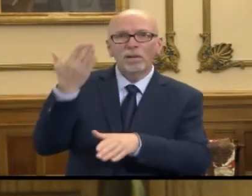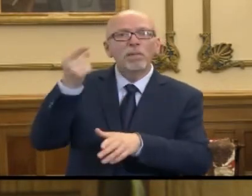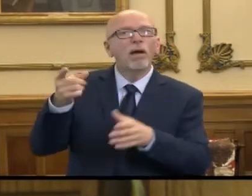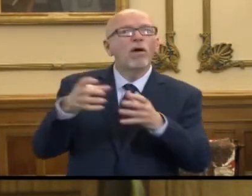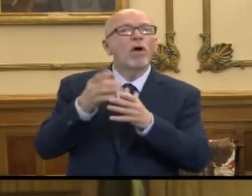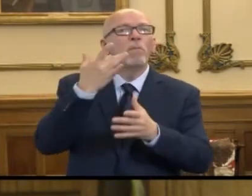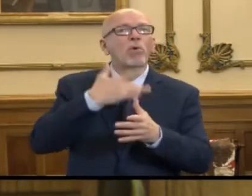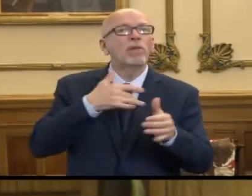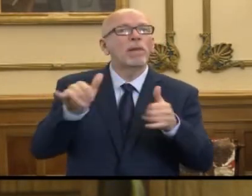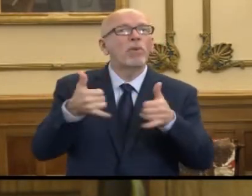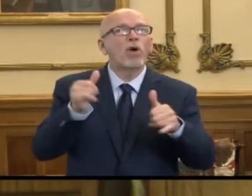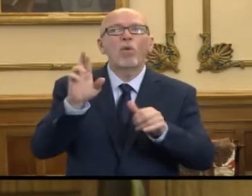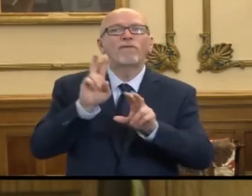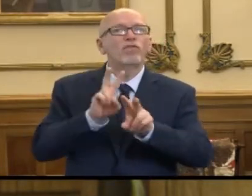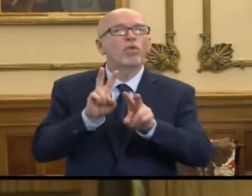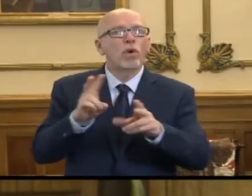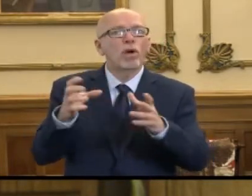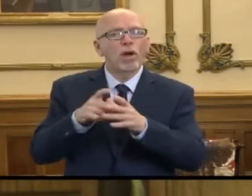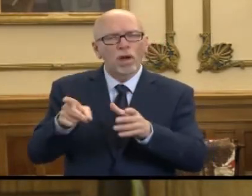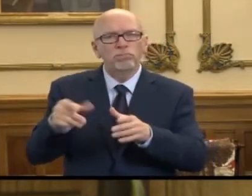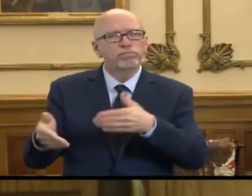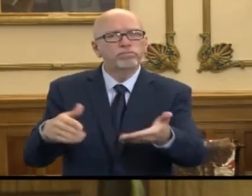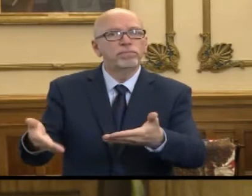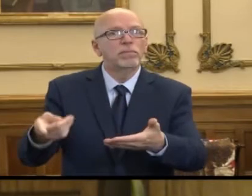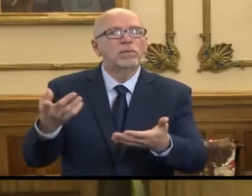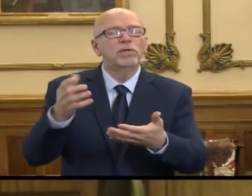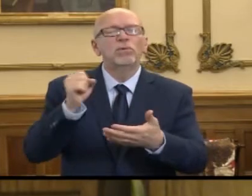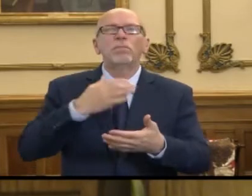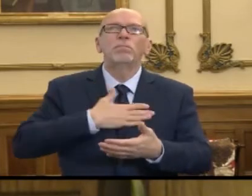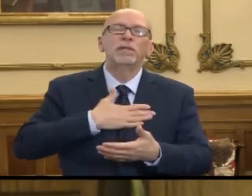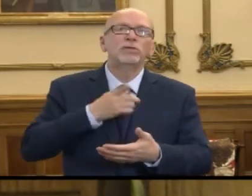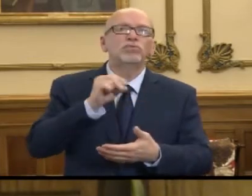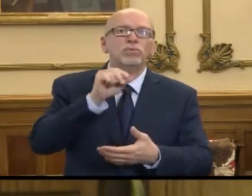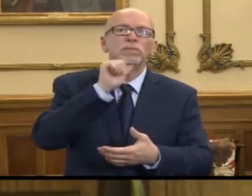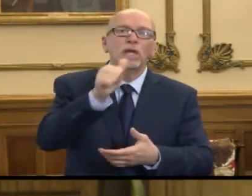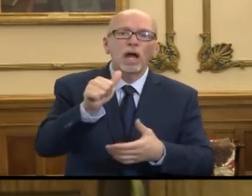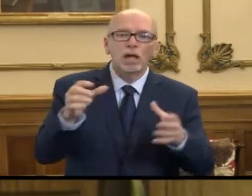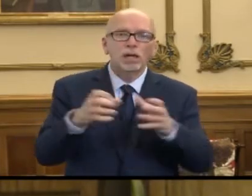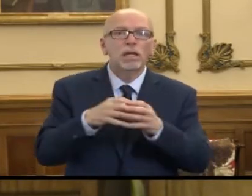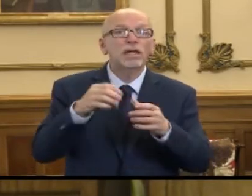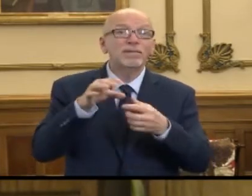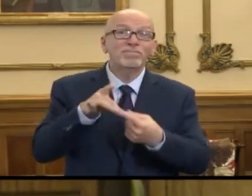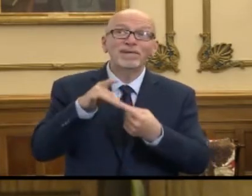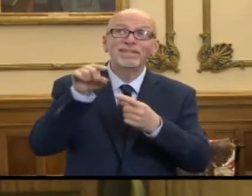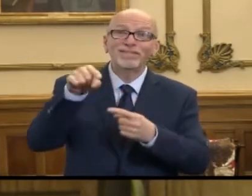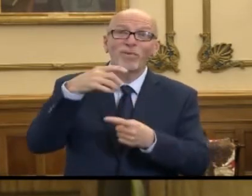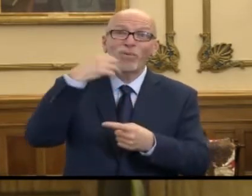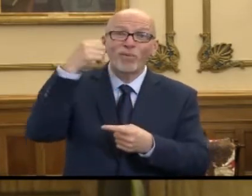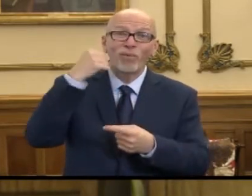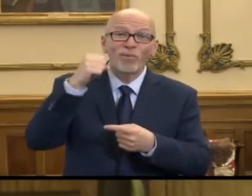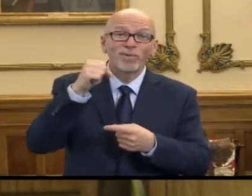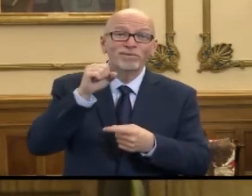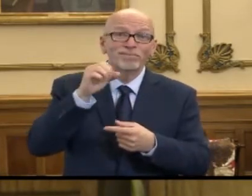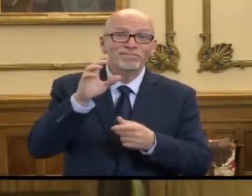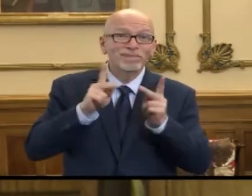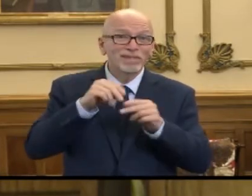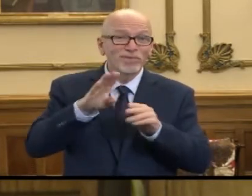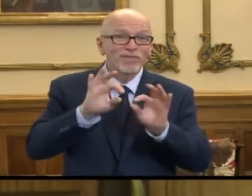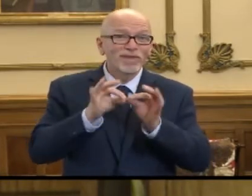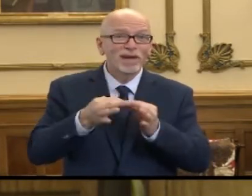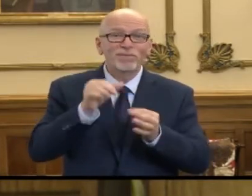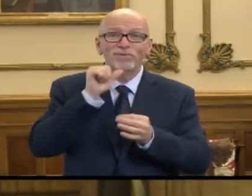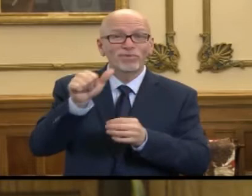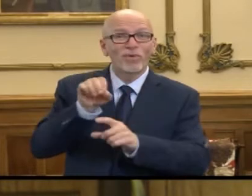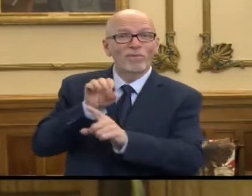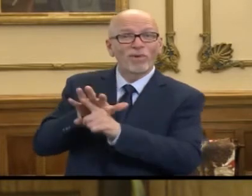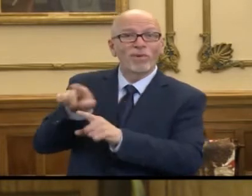birthday party or a funeral. So please take that to heart. Please don't expose any of your elderly individuals in your family to that potential risk.